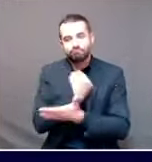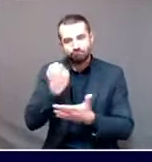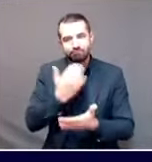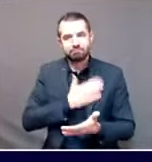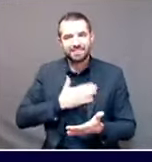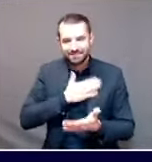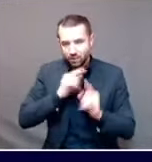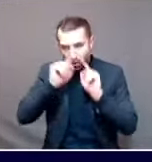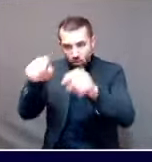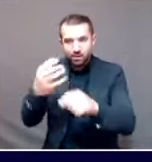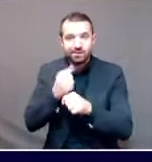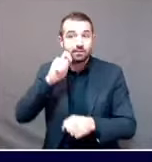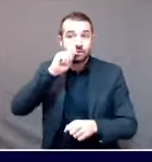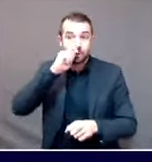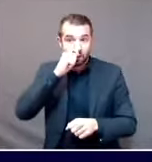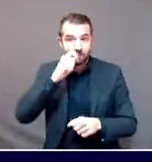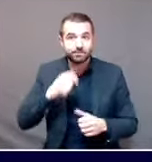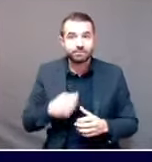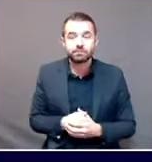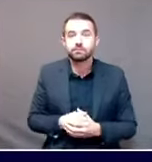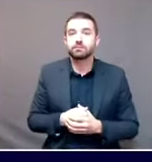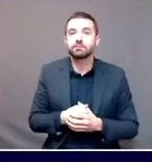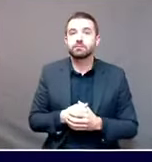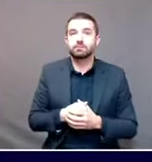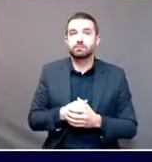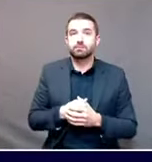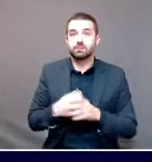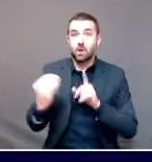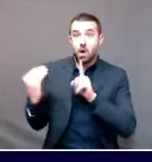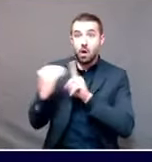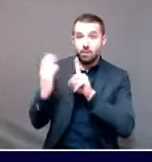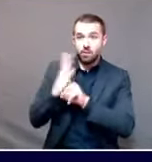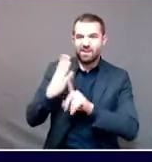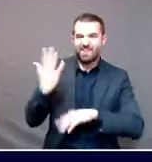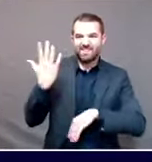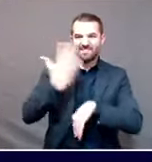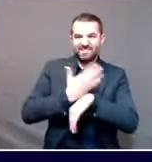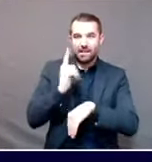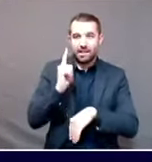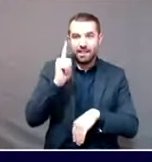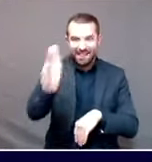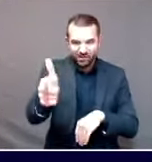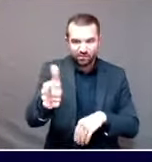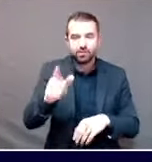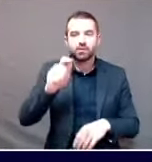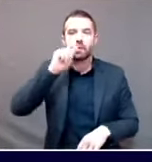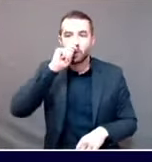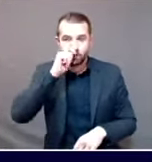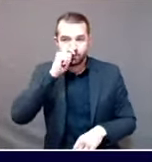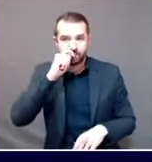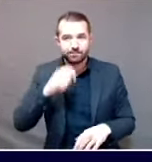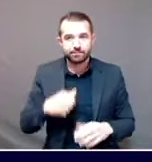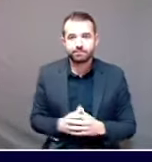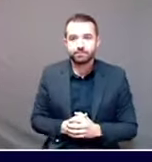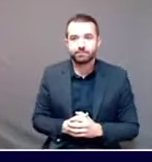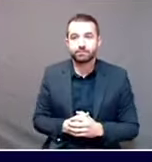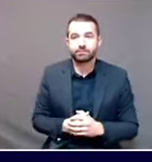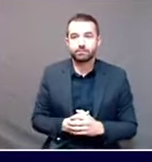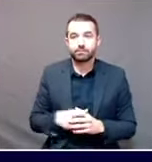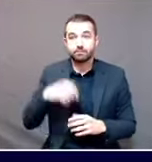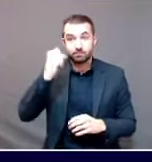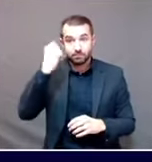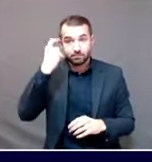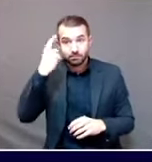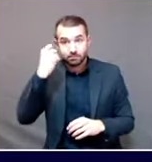before, a negative test does not shorten the 10-day quarantine period. So why are we